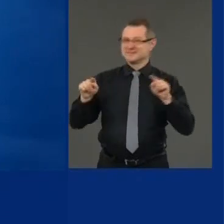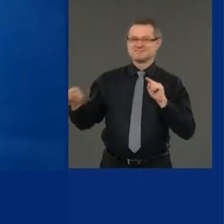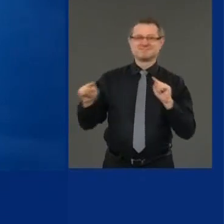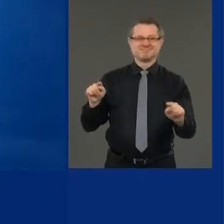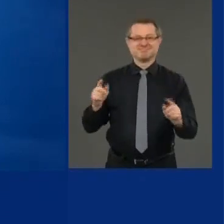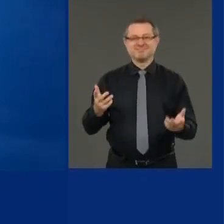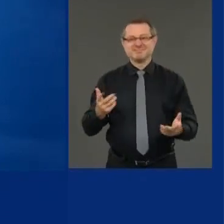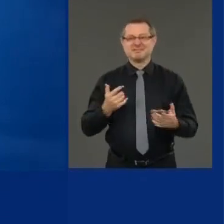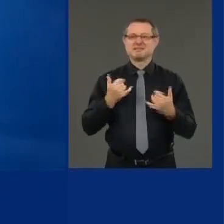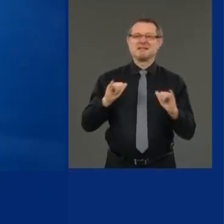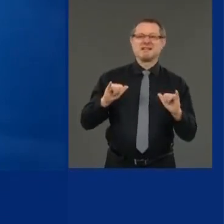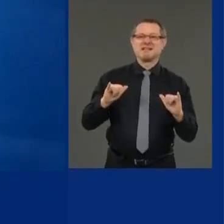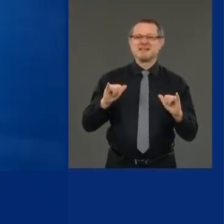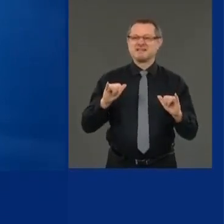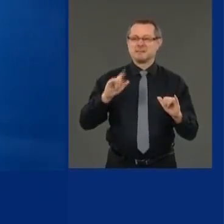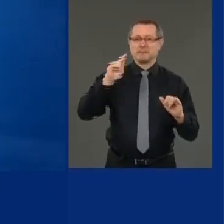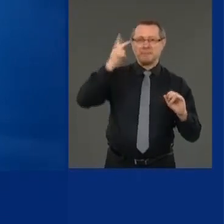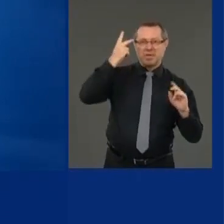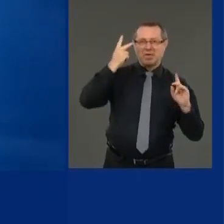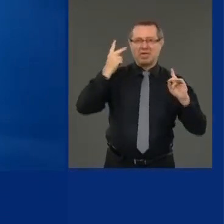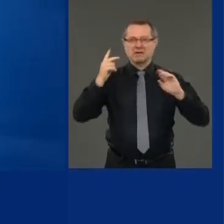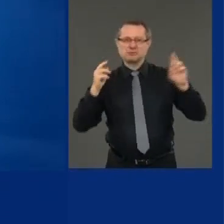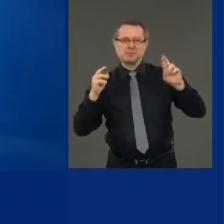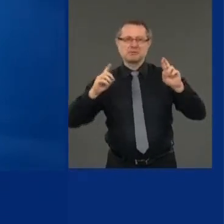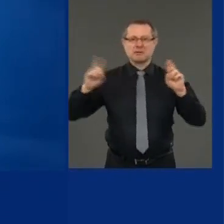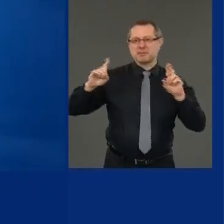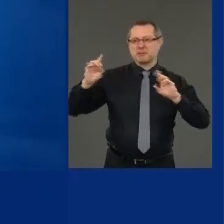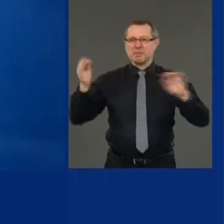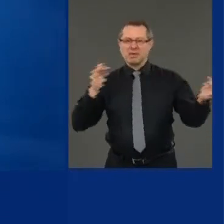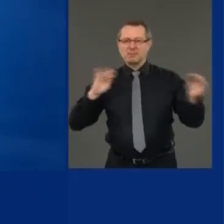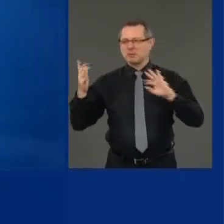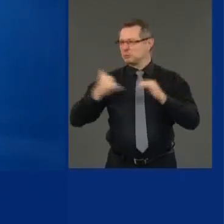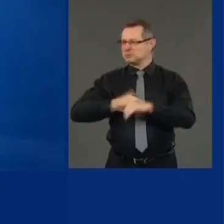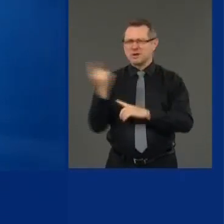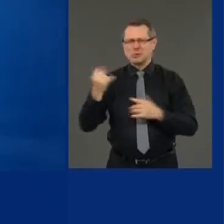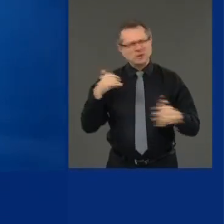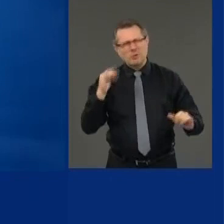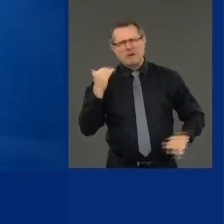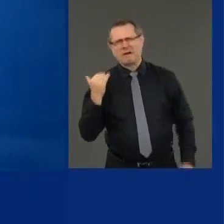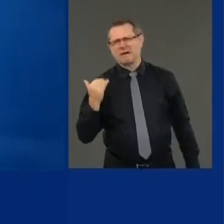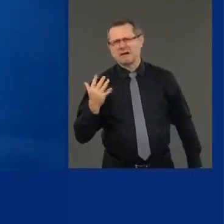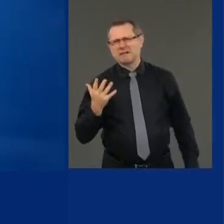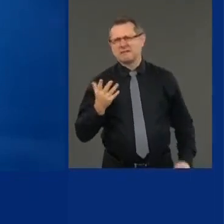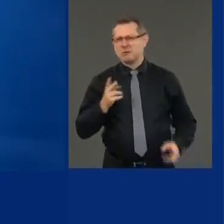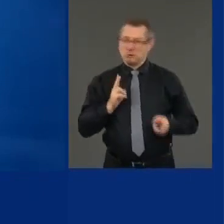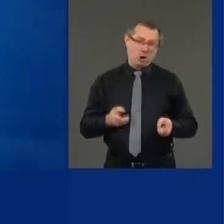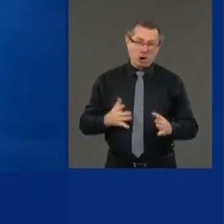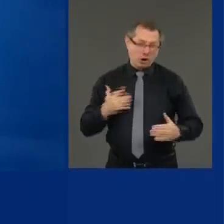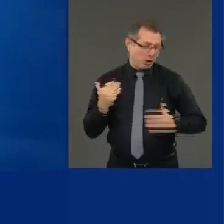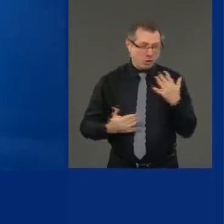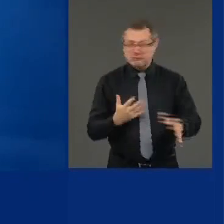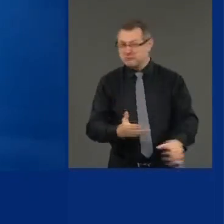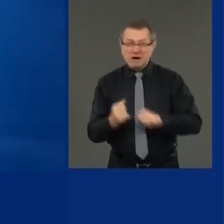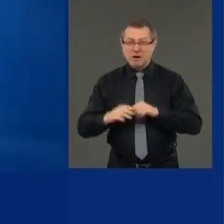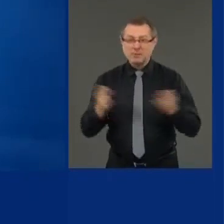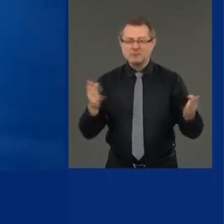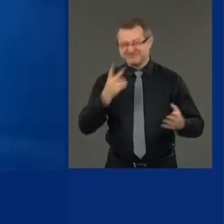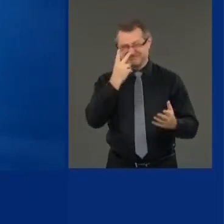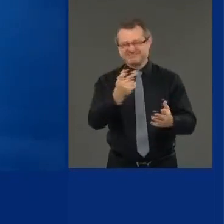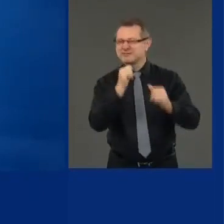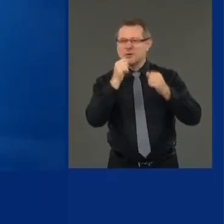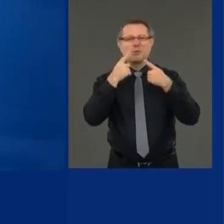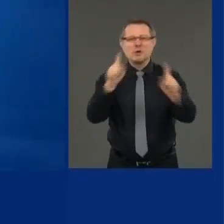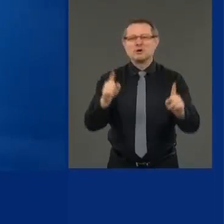We know that rushed reopenings don't work and the states that rush to reopen